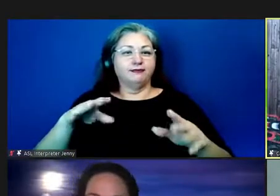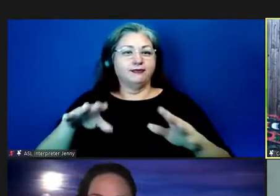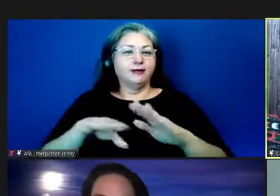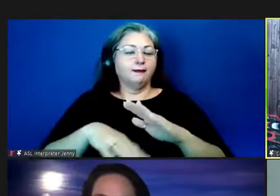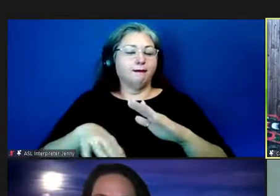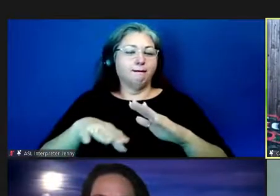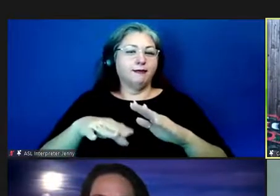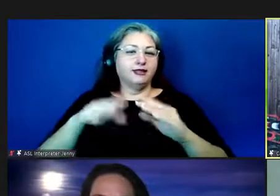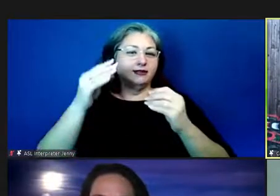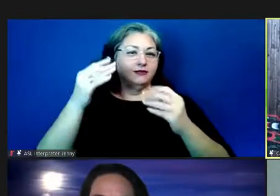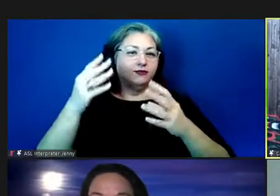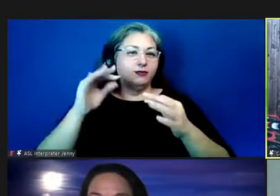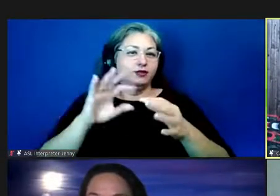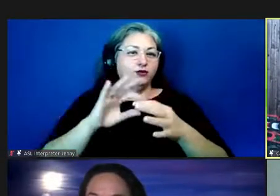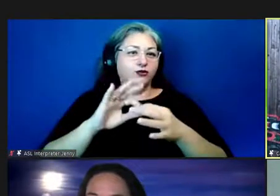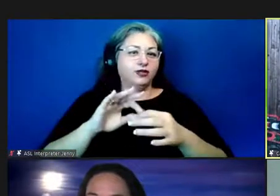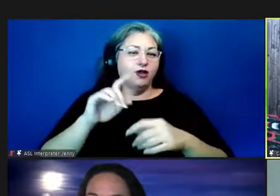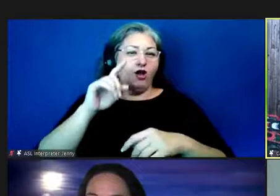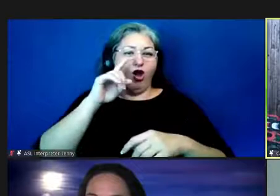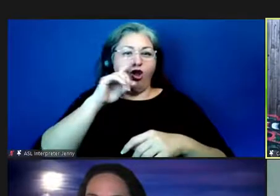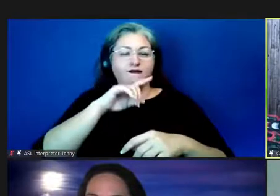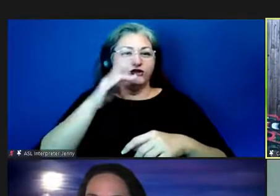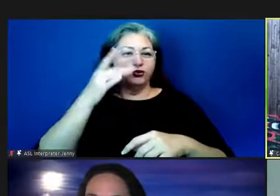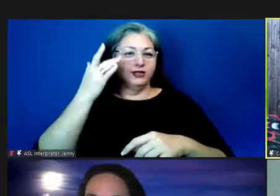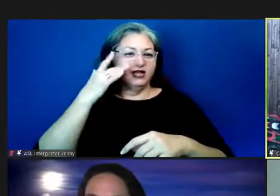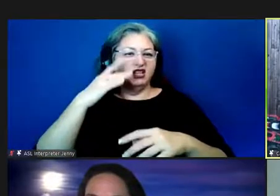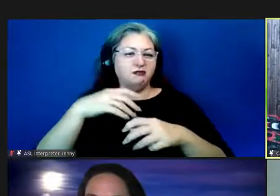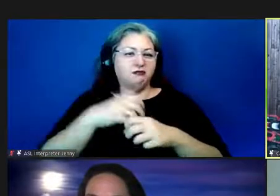on artificial intelligence?